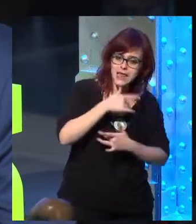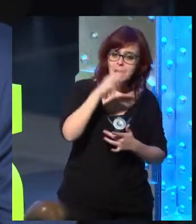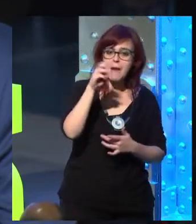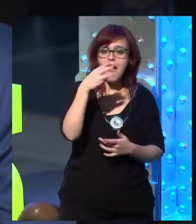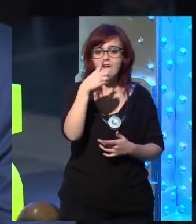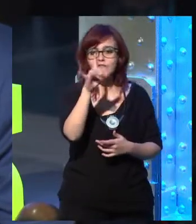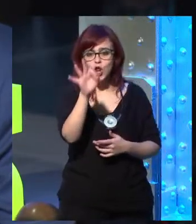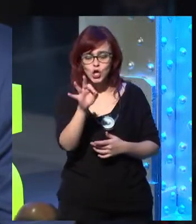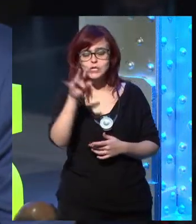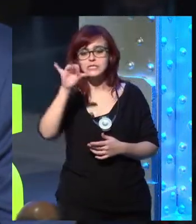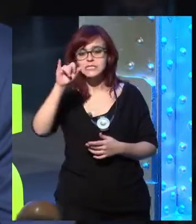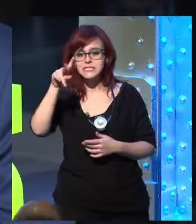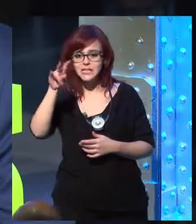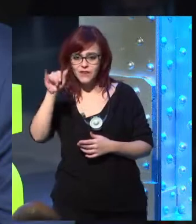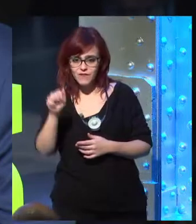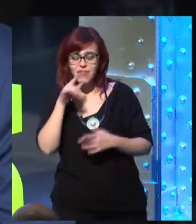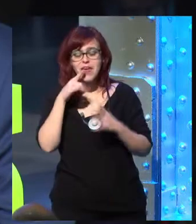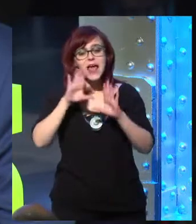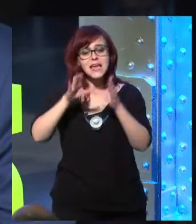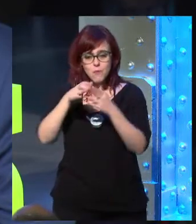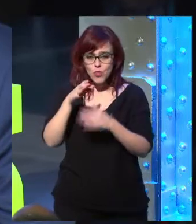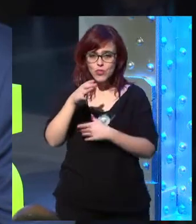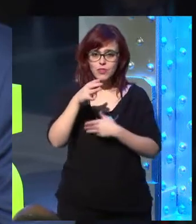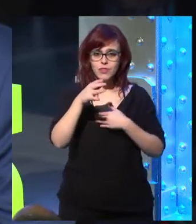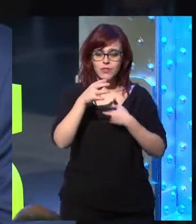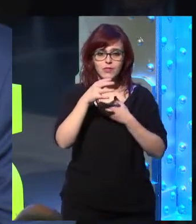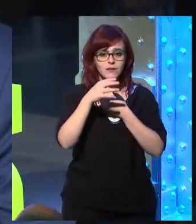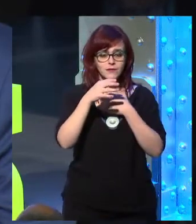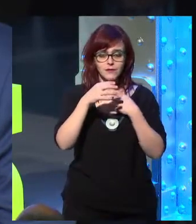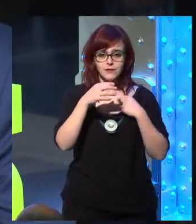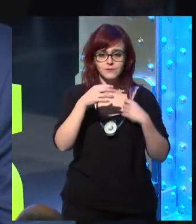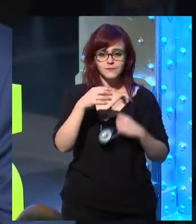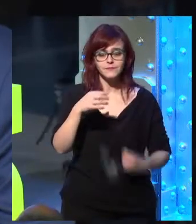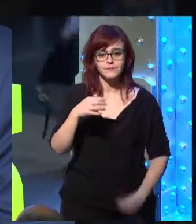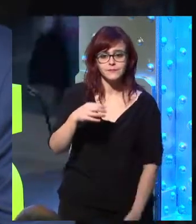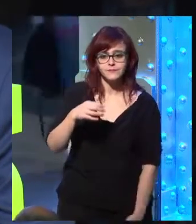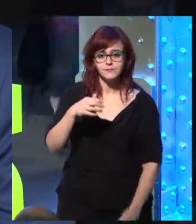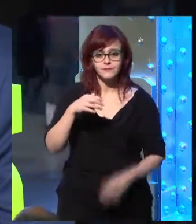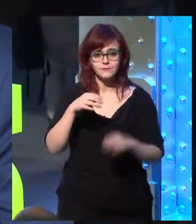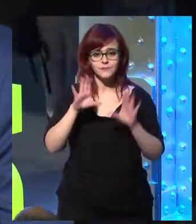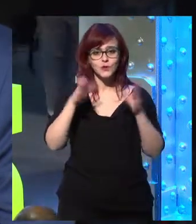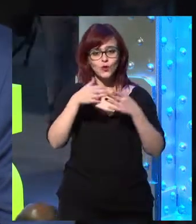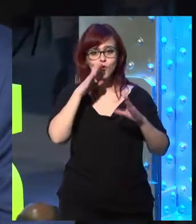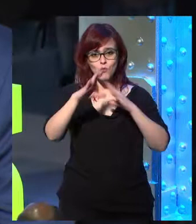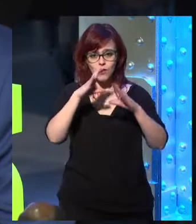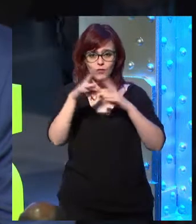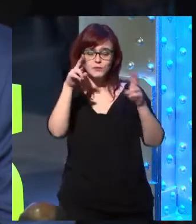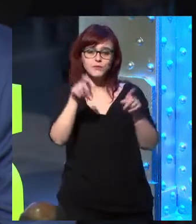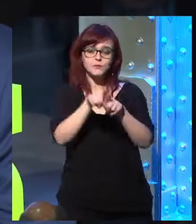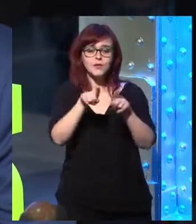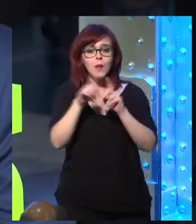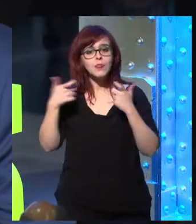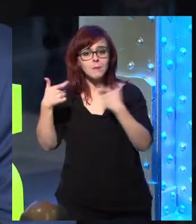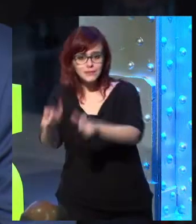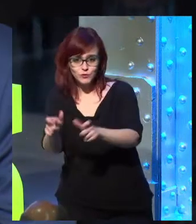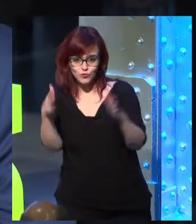Rosa Maria, Modena, Pablo, Eva, the communication team, have worked in a team, and there are no, there are departments here.